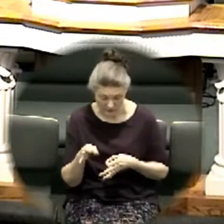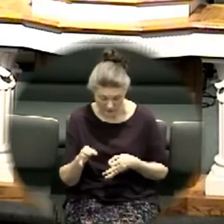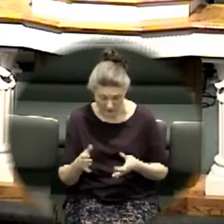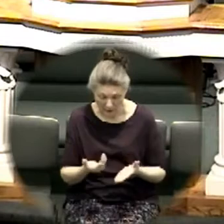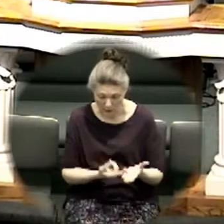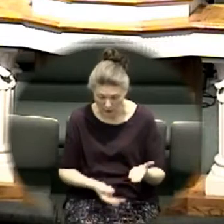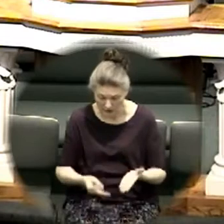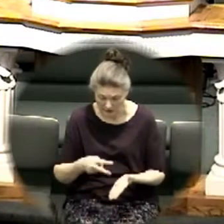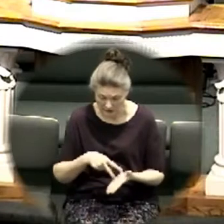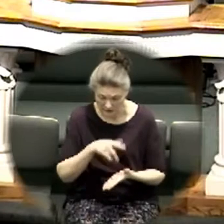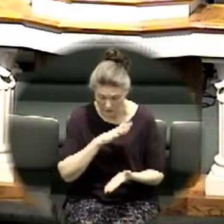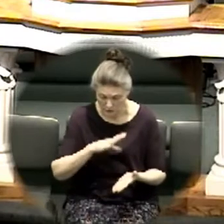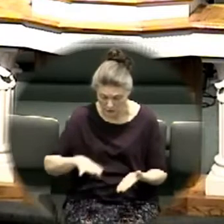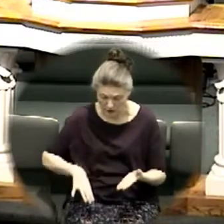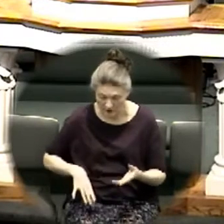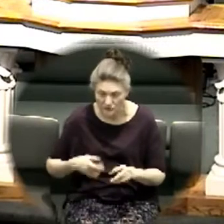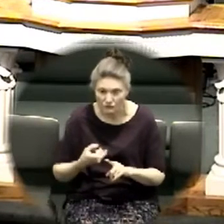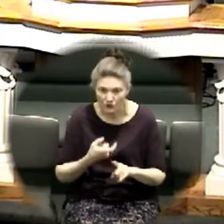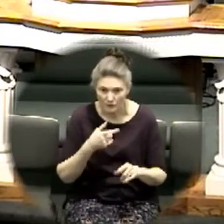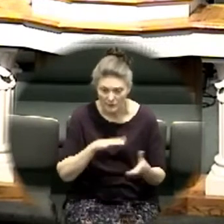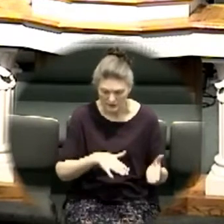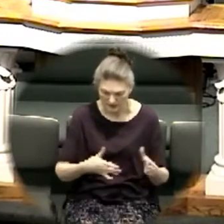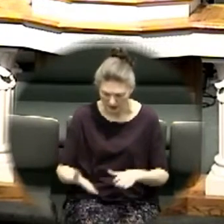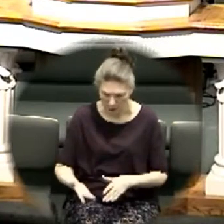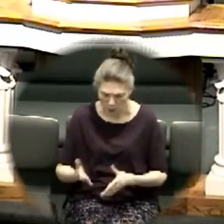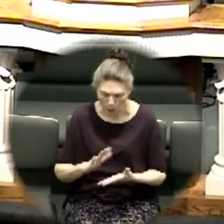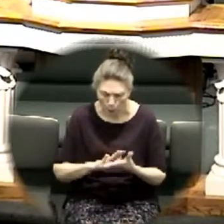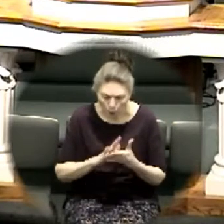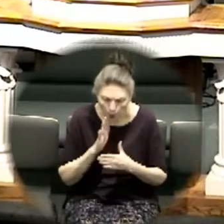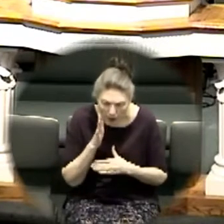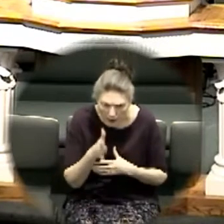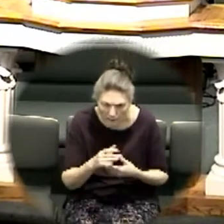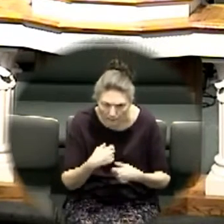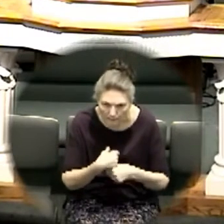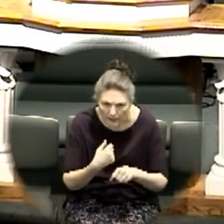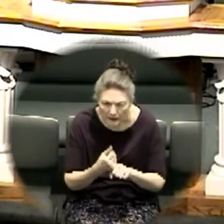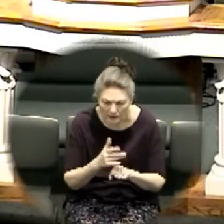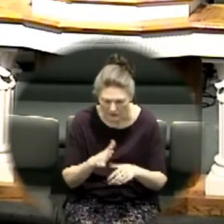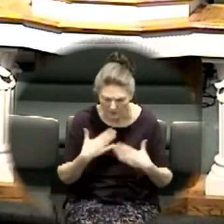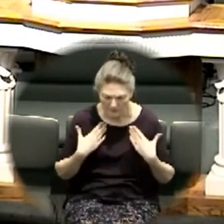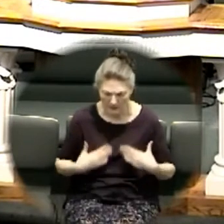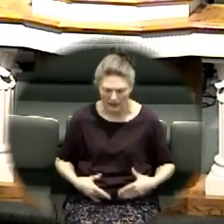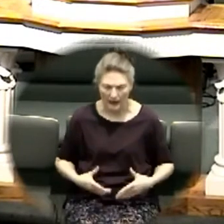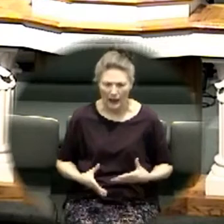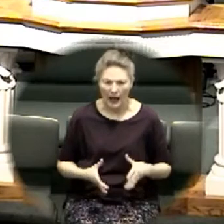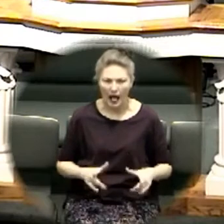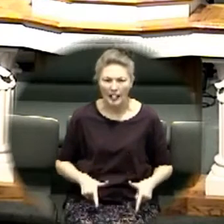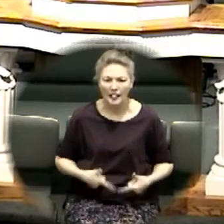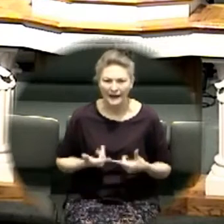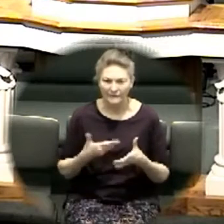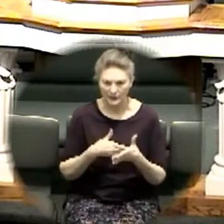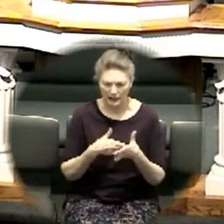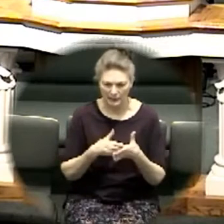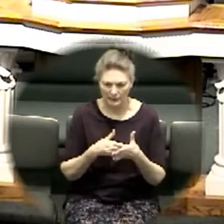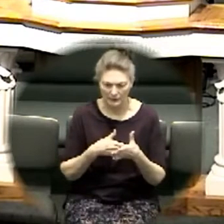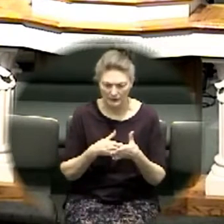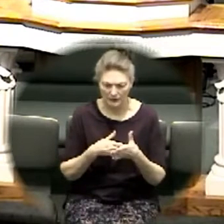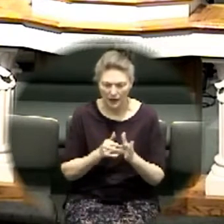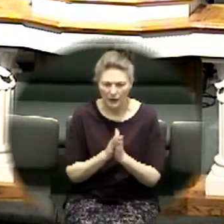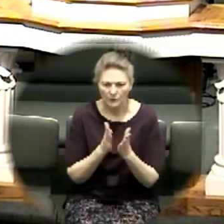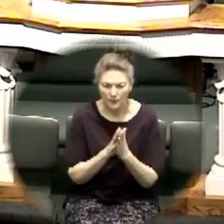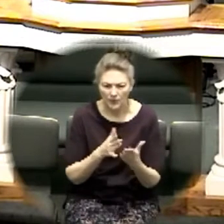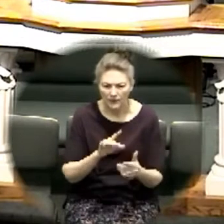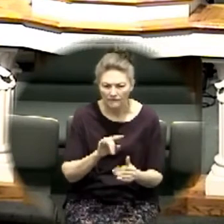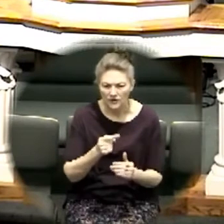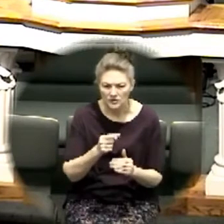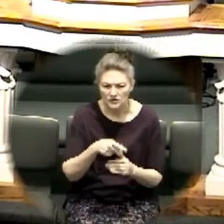also quicken or make alive your mortal body by his spirit which is in you and 1 Peter 2 9 says you are a